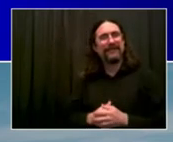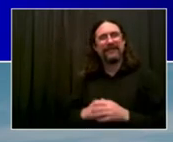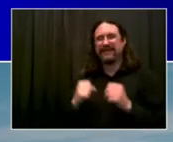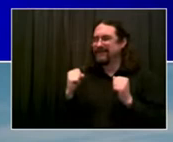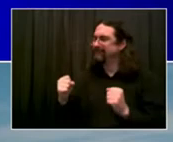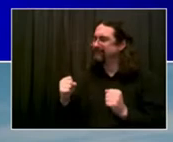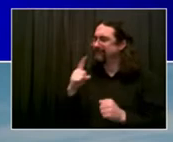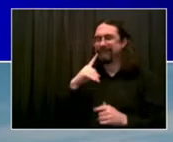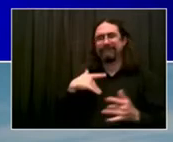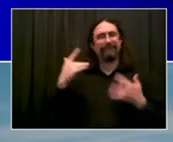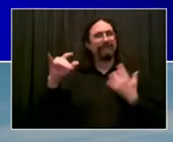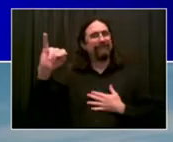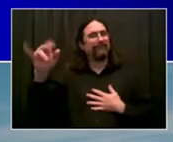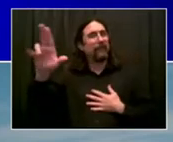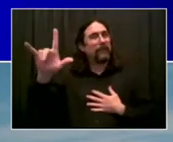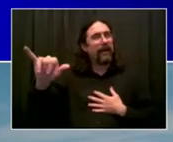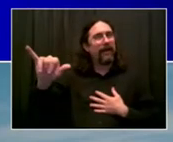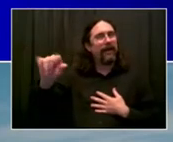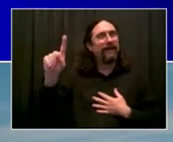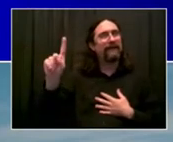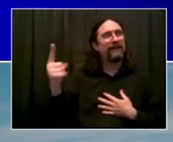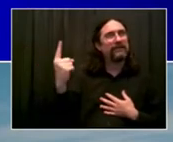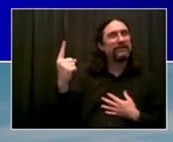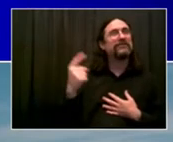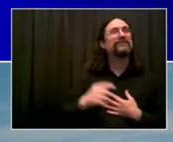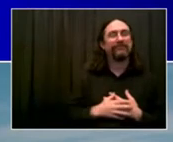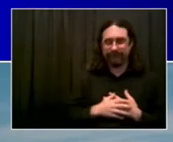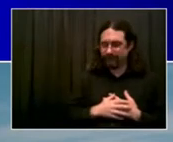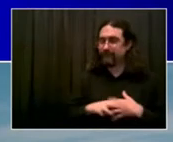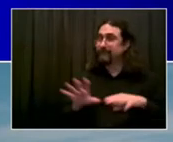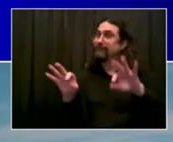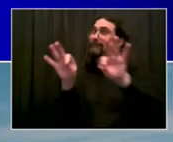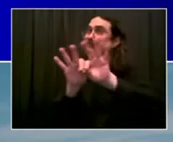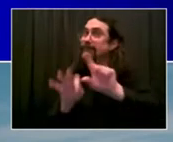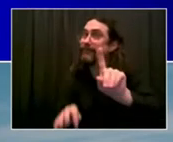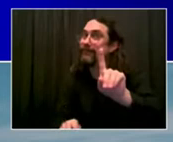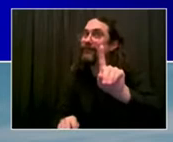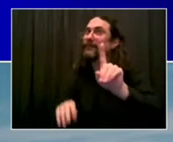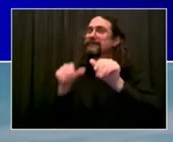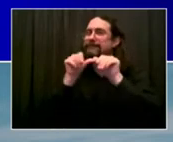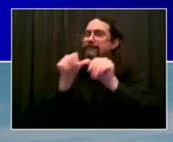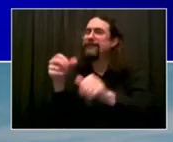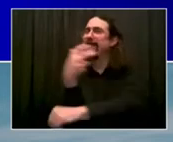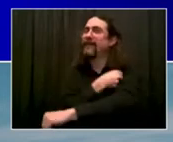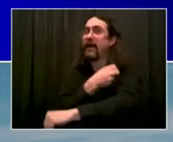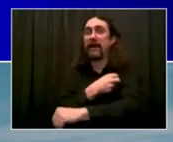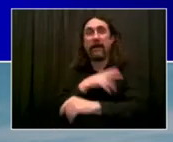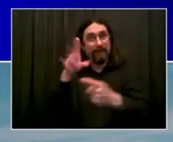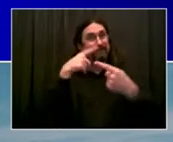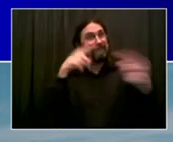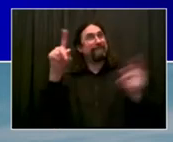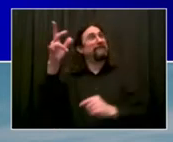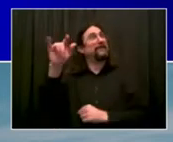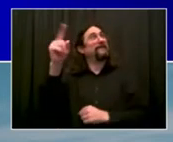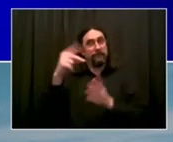The reason I'm able to make this announcement today, and we have poured over the data, we have, as always, focused on the data and the science,